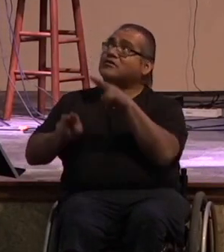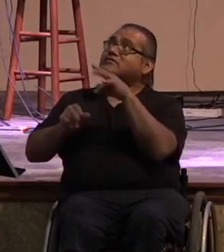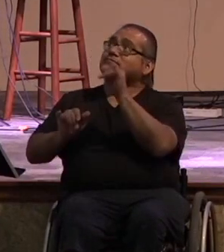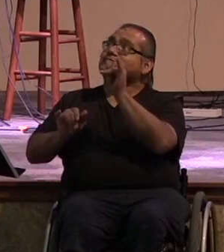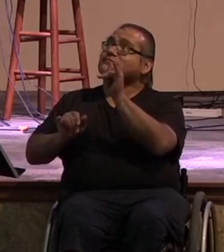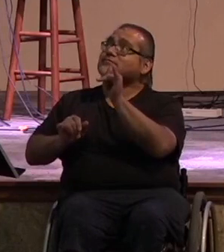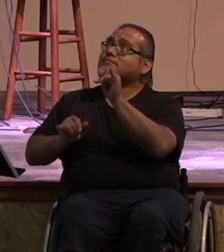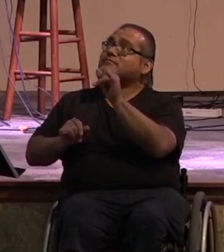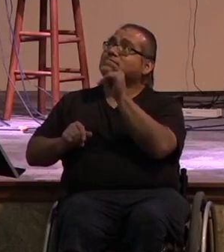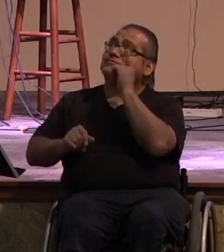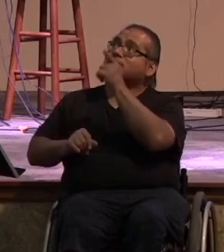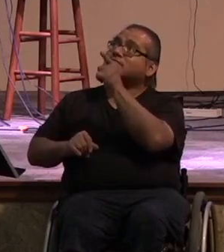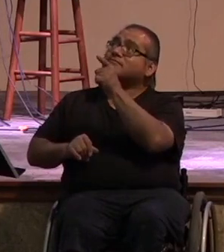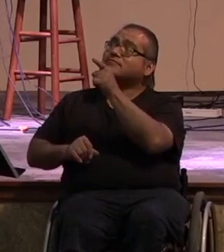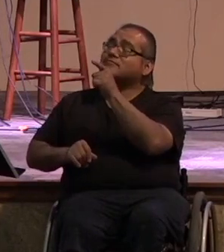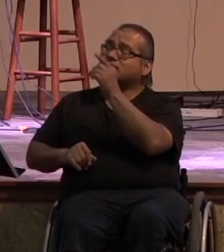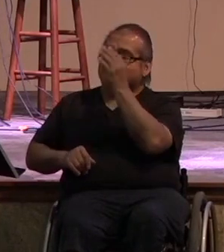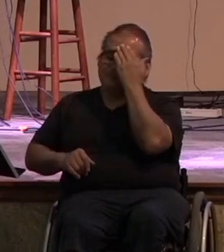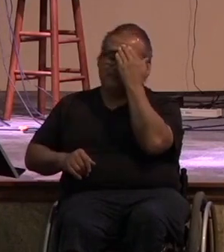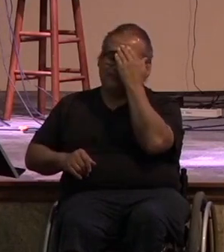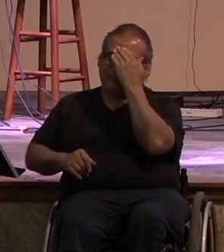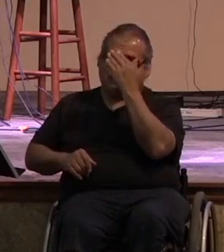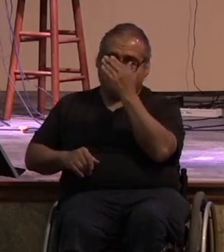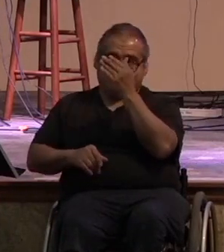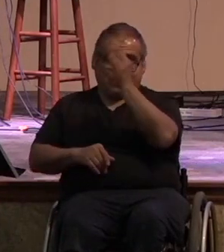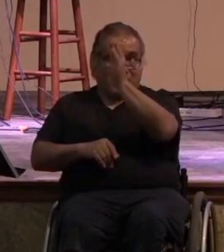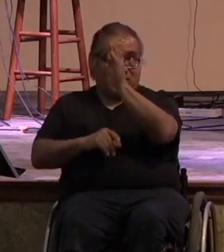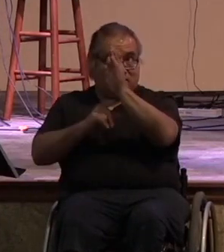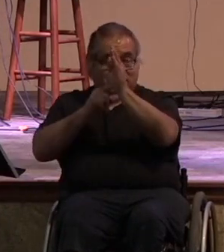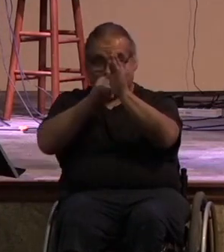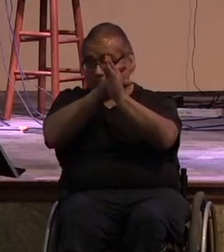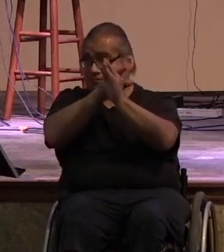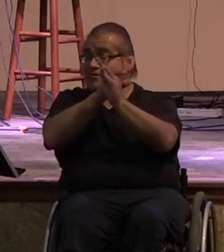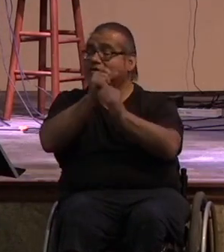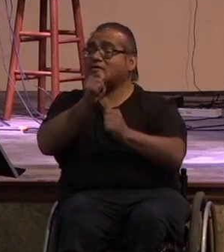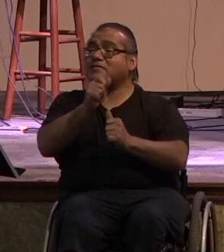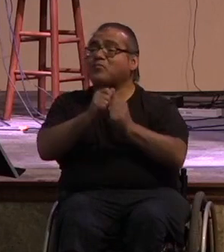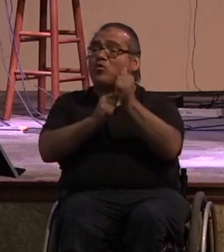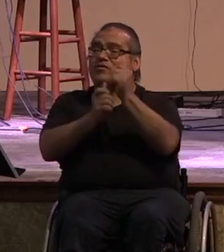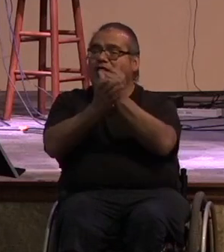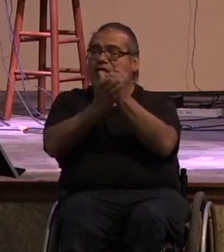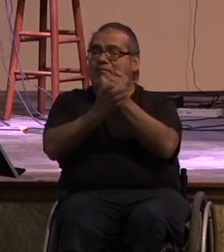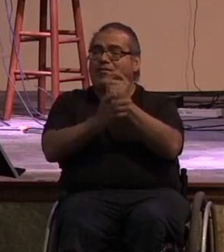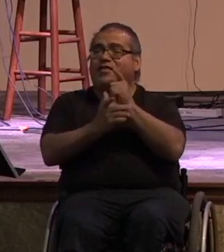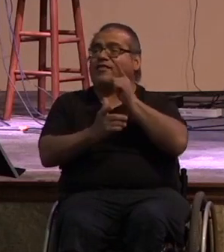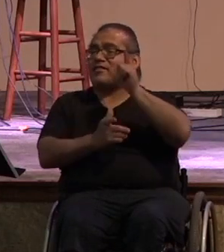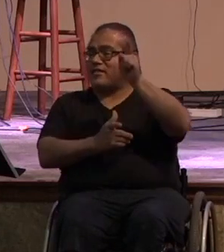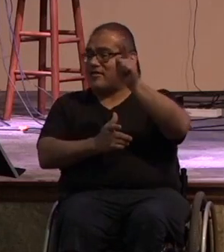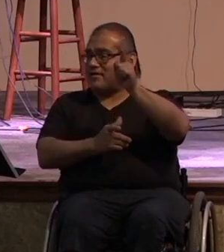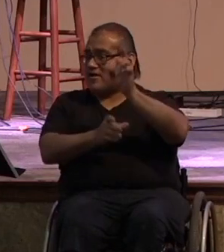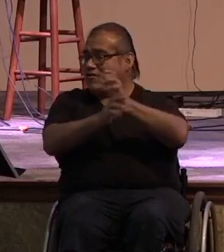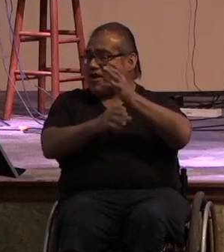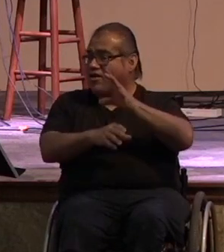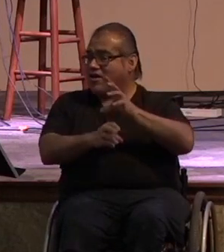further he looks to god and he's reminded that our help comes from god himself the very creator